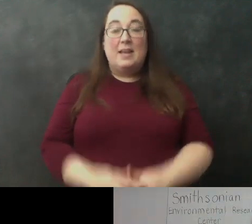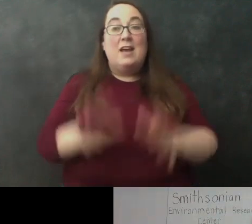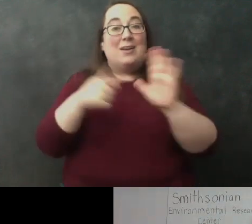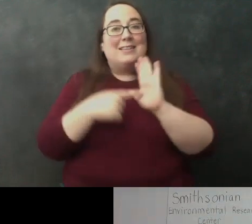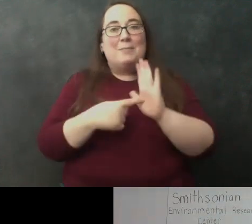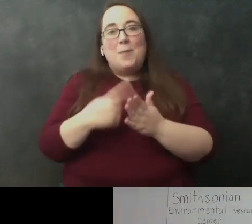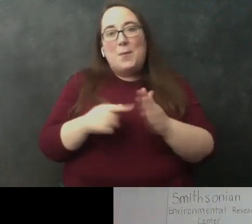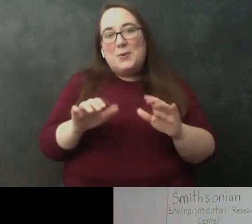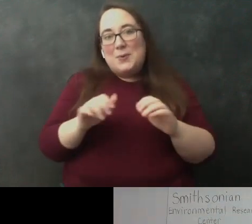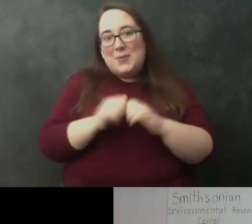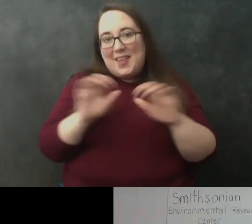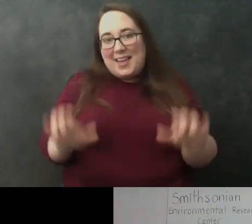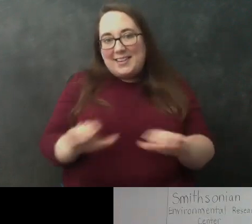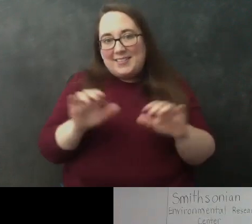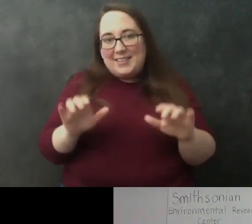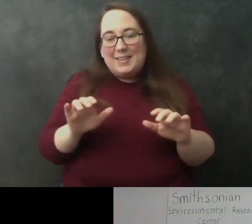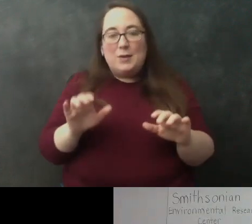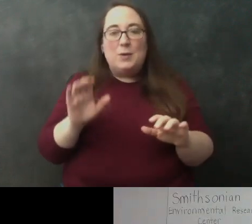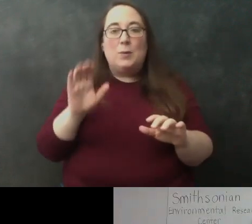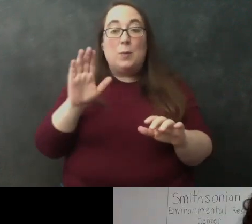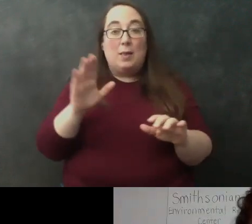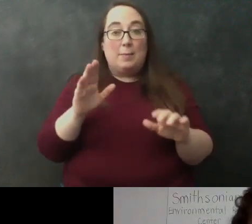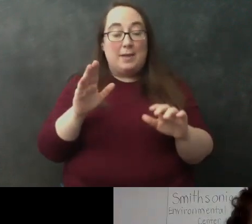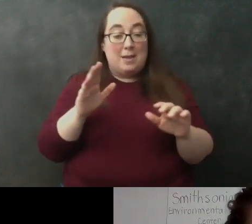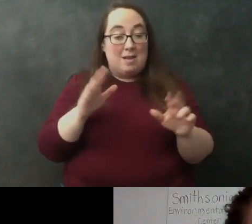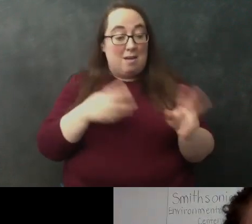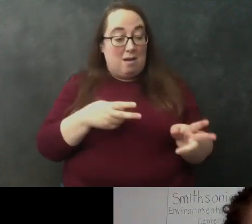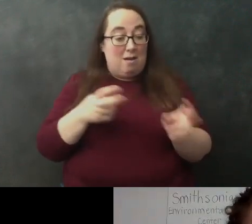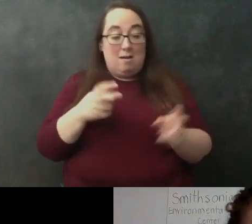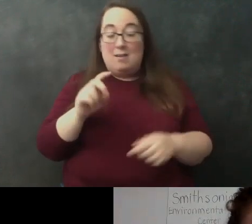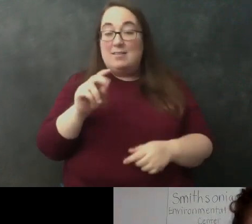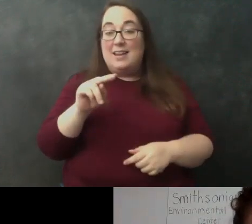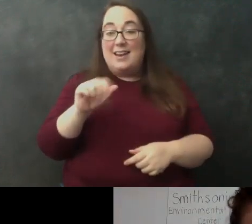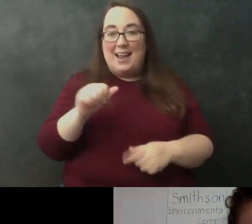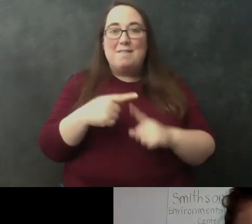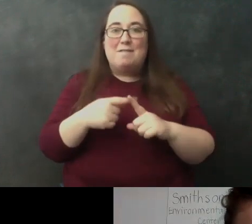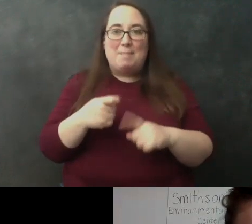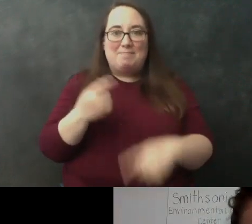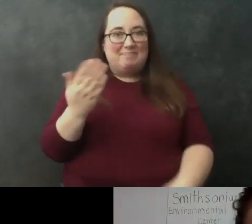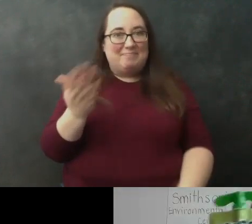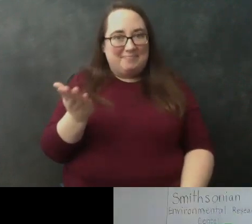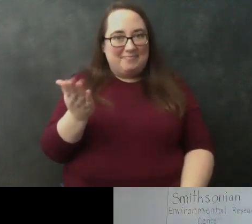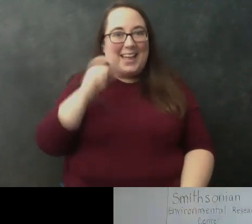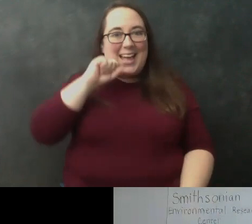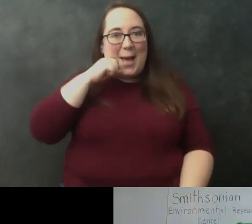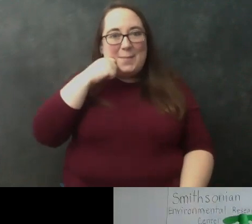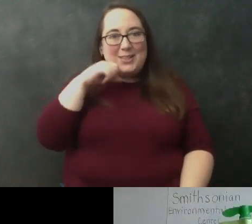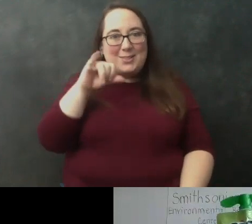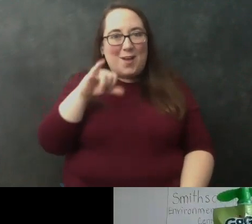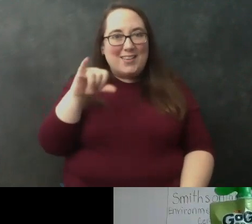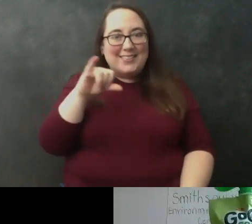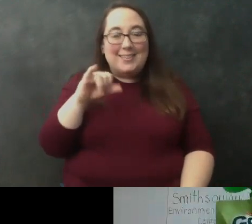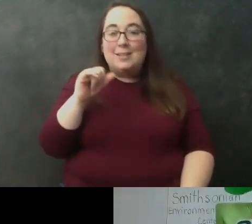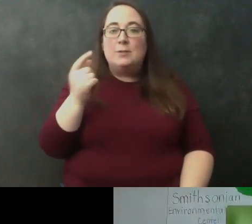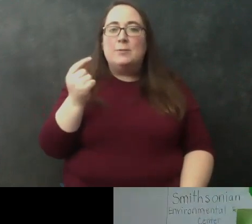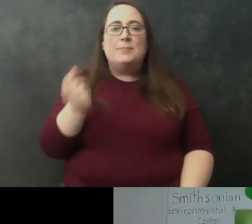activity is we're going to be taking the dna out of the cells of the applesauce so katrina how